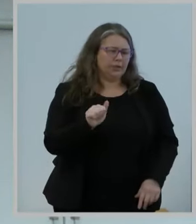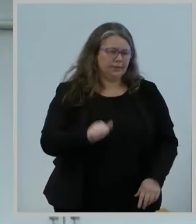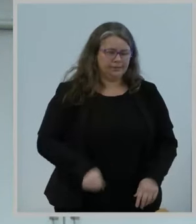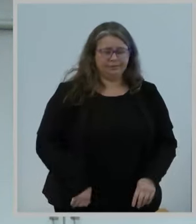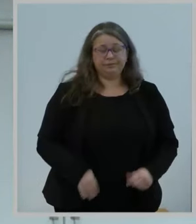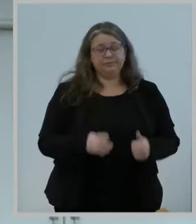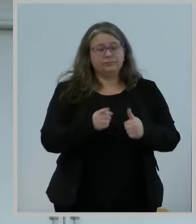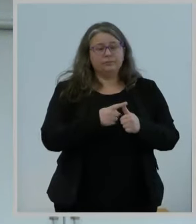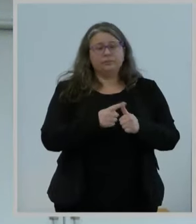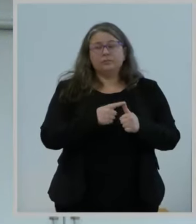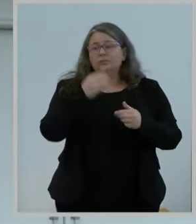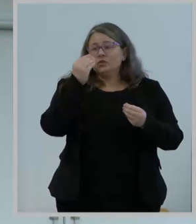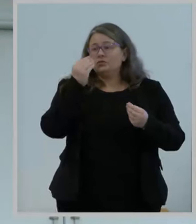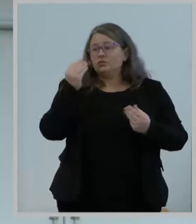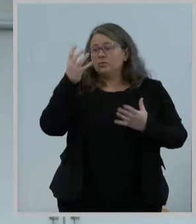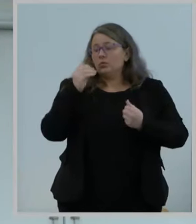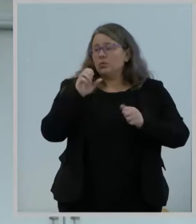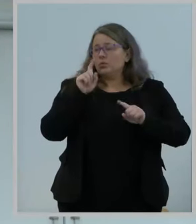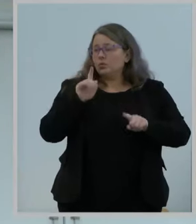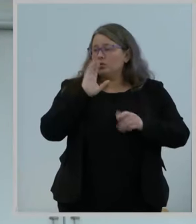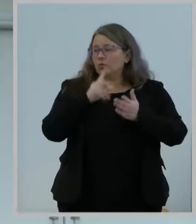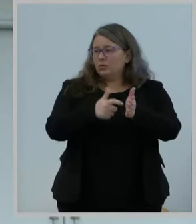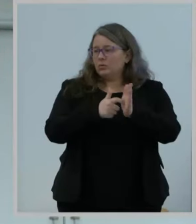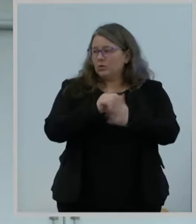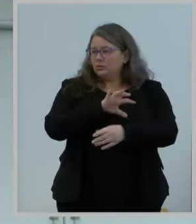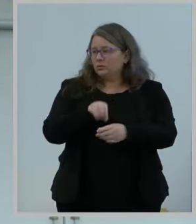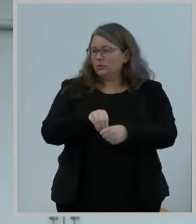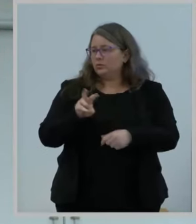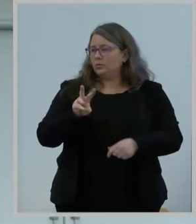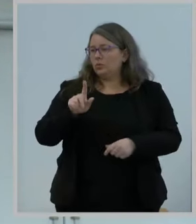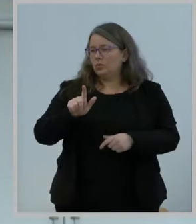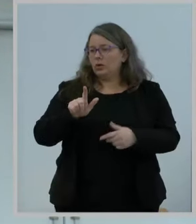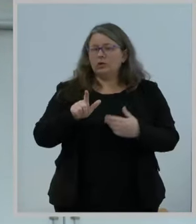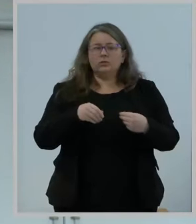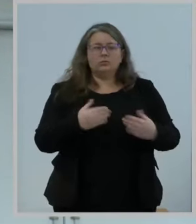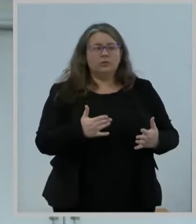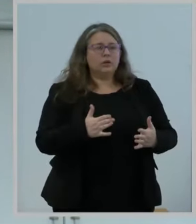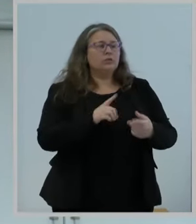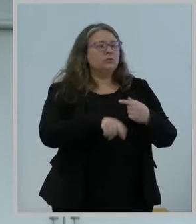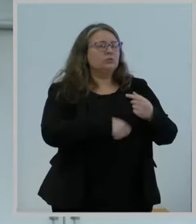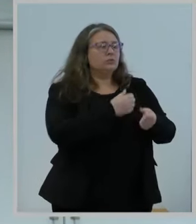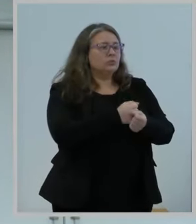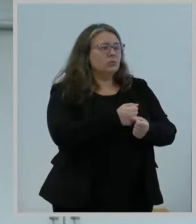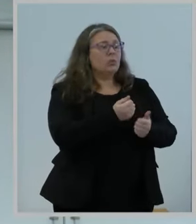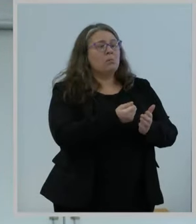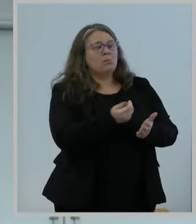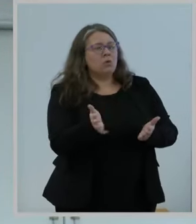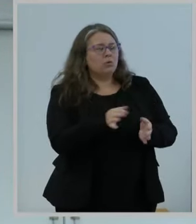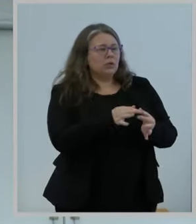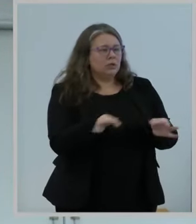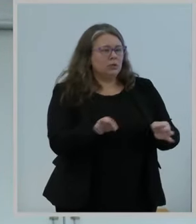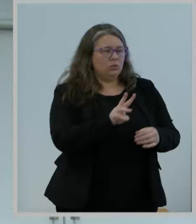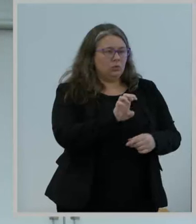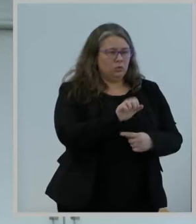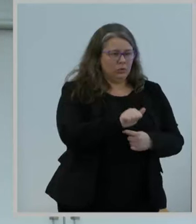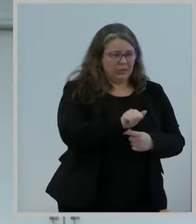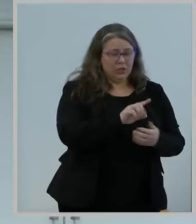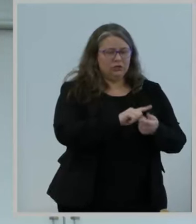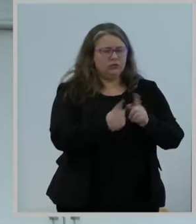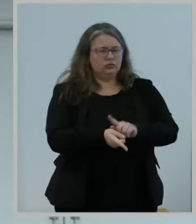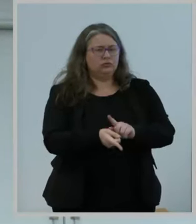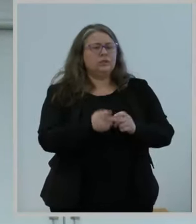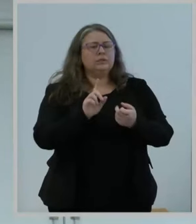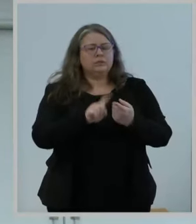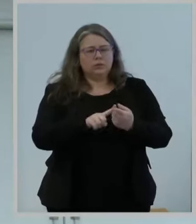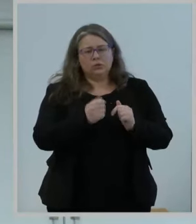requires participating wireless providers to support multilingual WIA using message templates translated into the 13 most commonly spoken languages